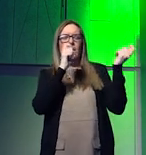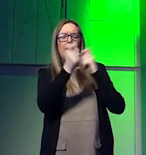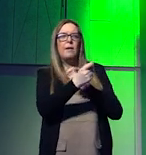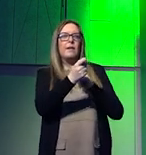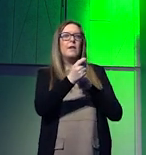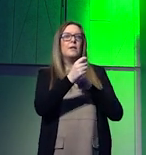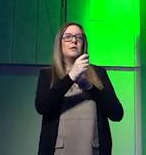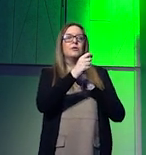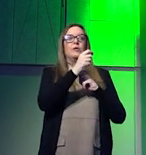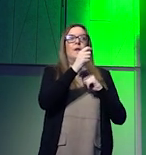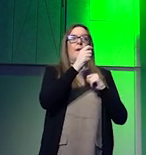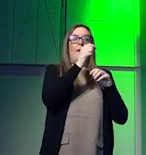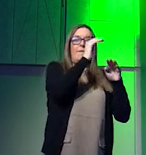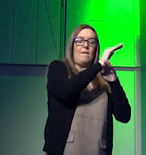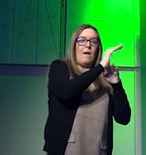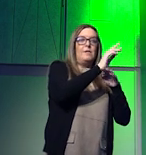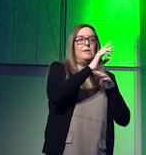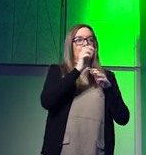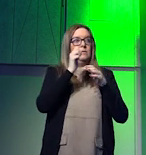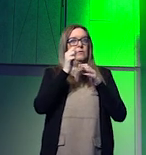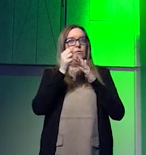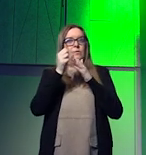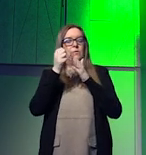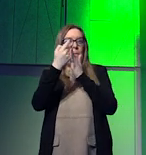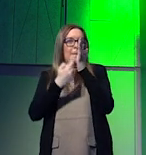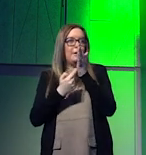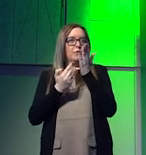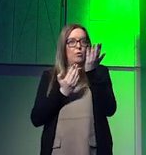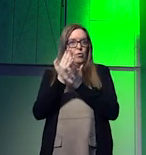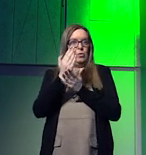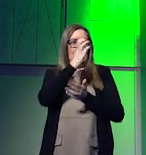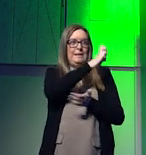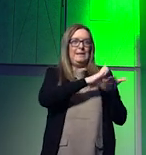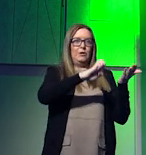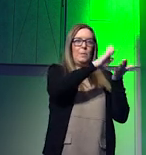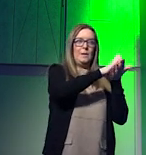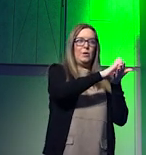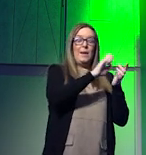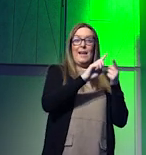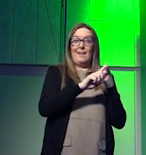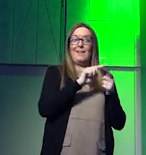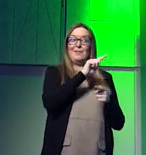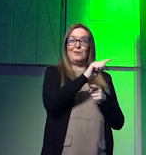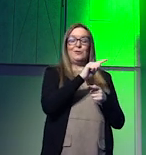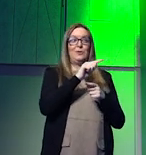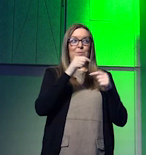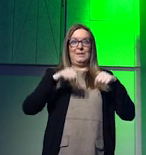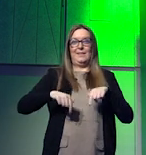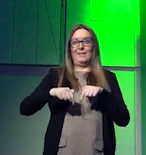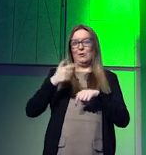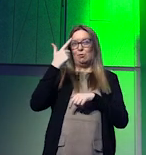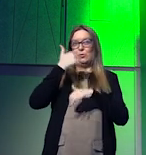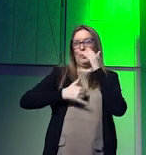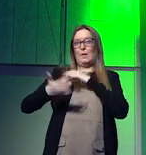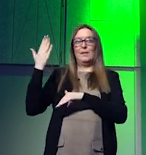foreign and security policy within the european union she is no extra stranger to accelerate she was with us two years